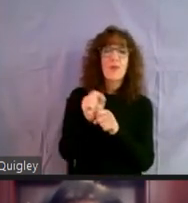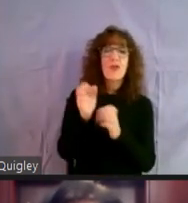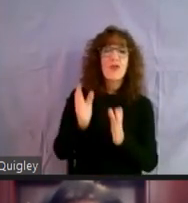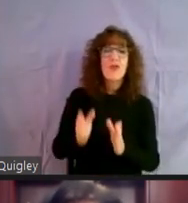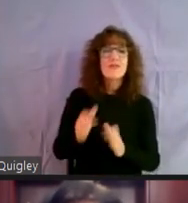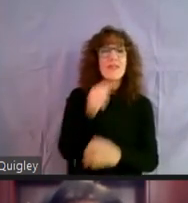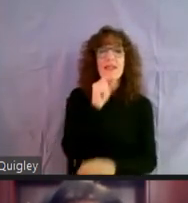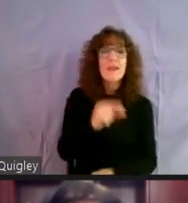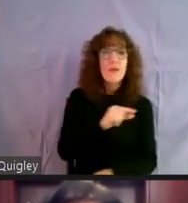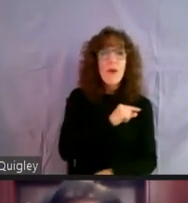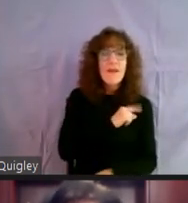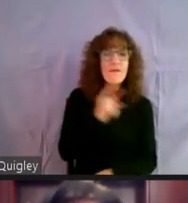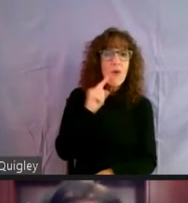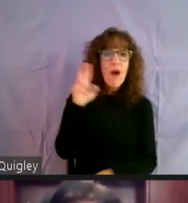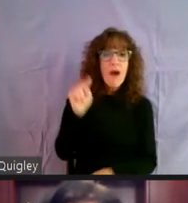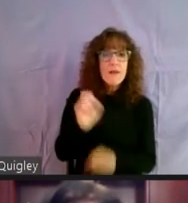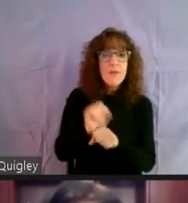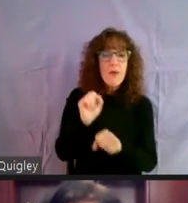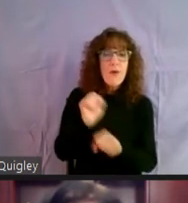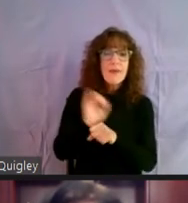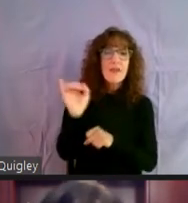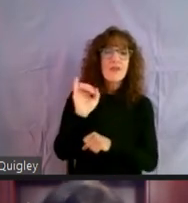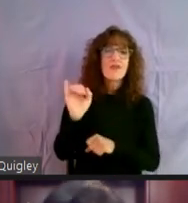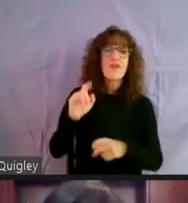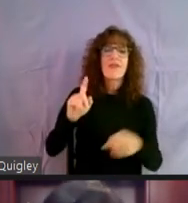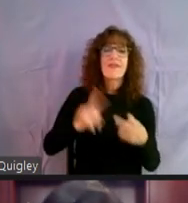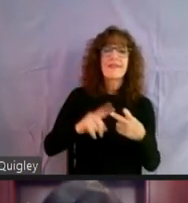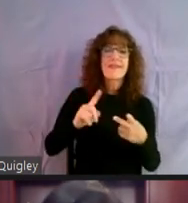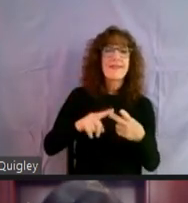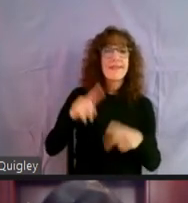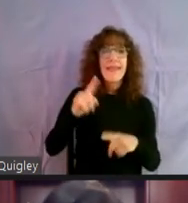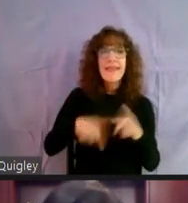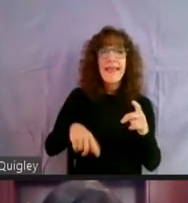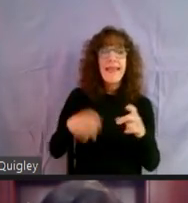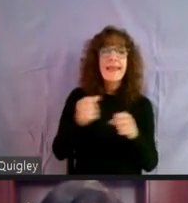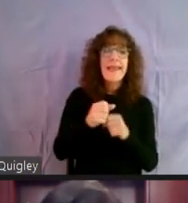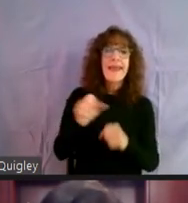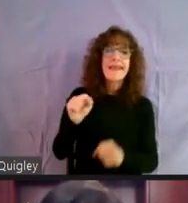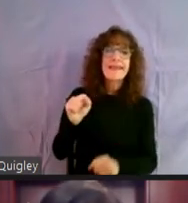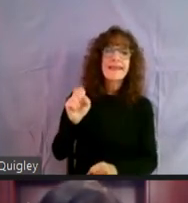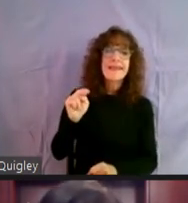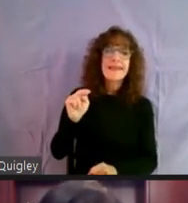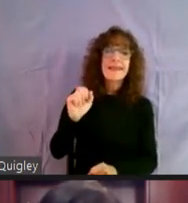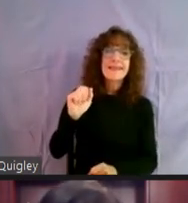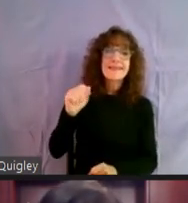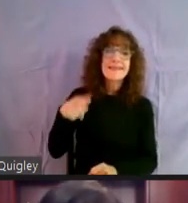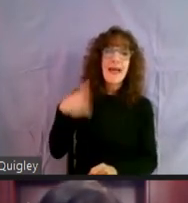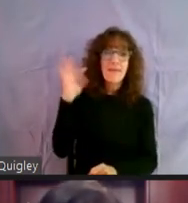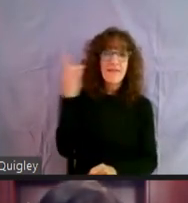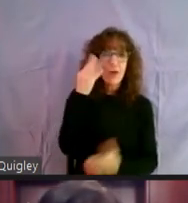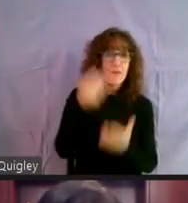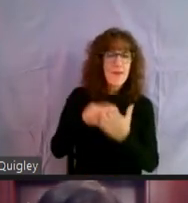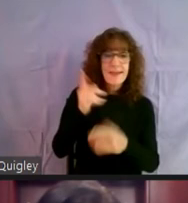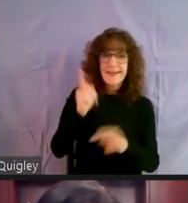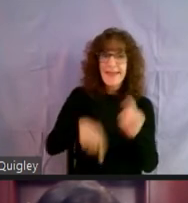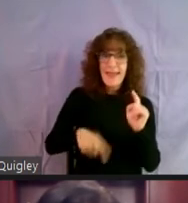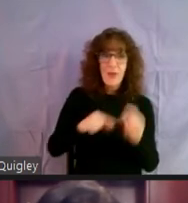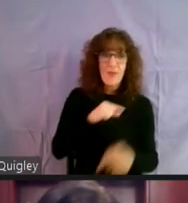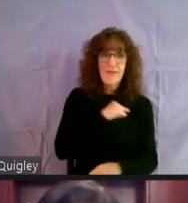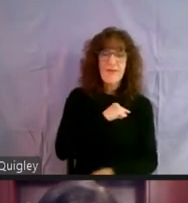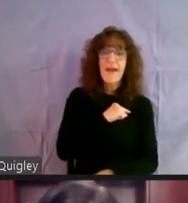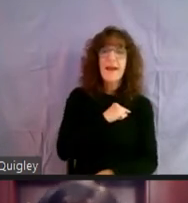they're not eligible for unemployment insurance. They can't get, um, some of the, you know, SNAP and other programs that are federal and, and, um,